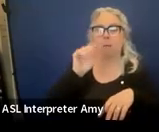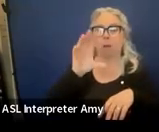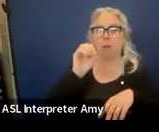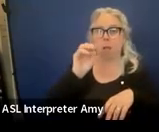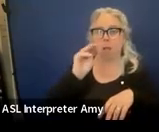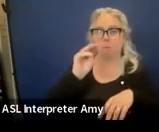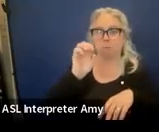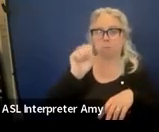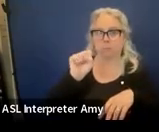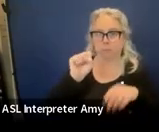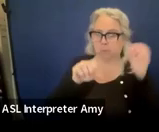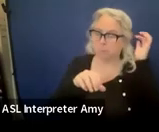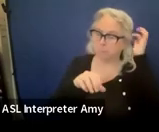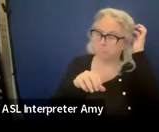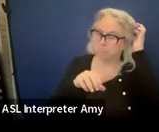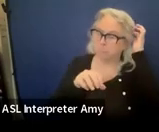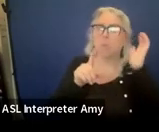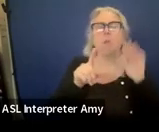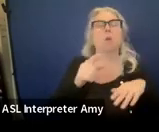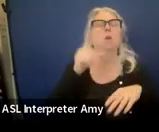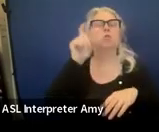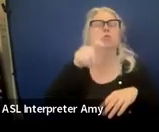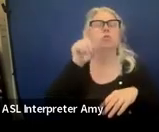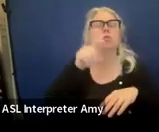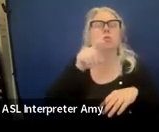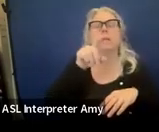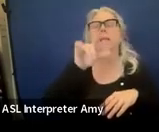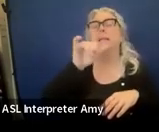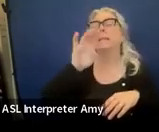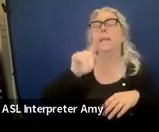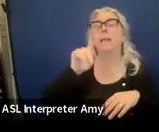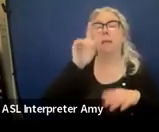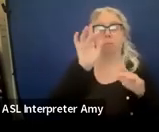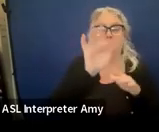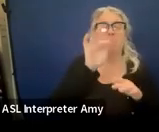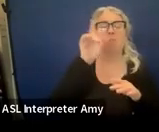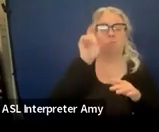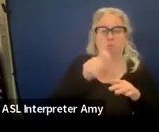So those are handy, and those links should work because those are to the modules.